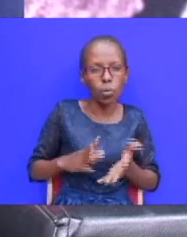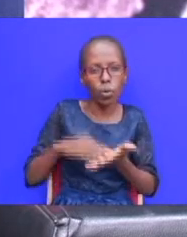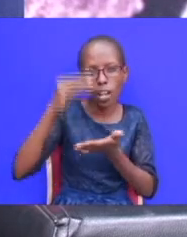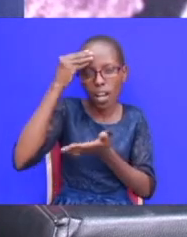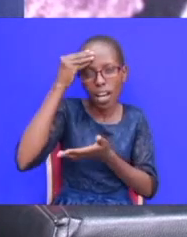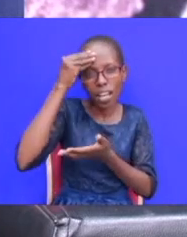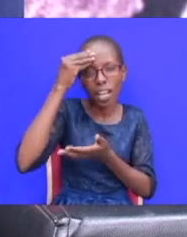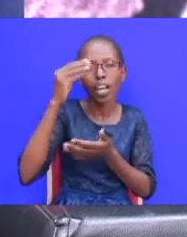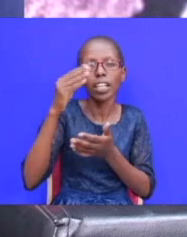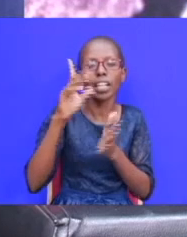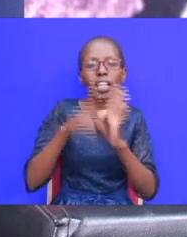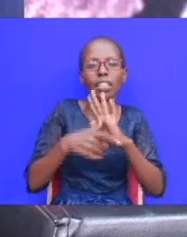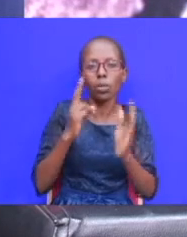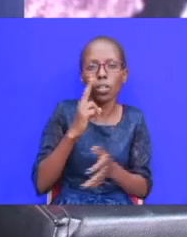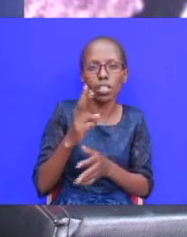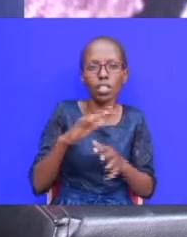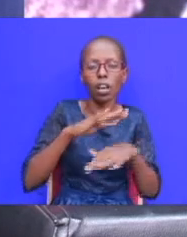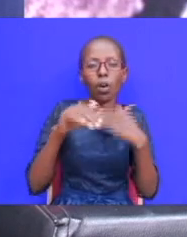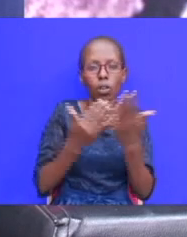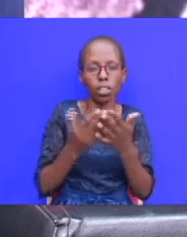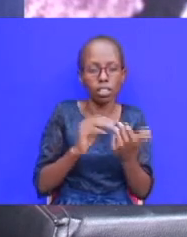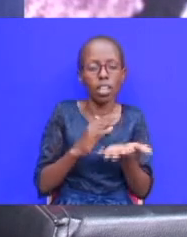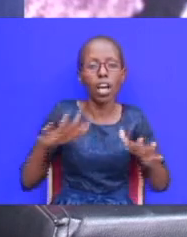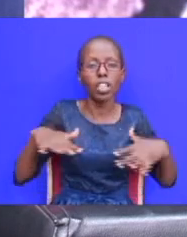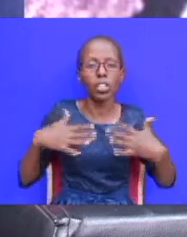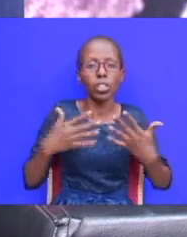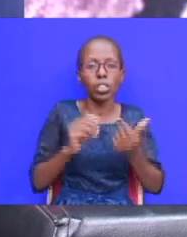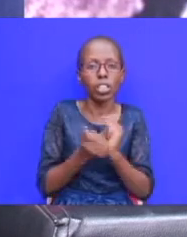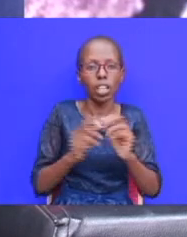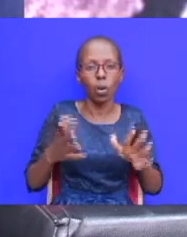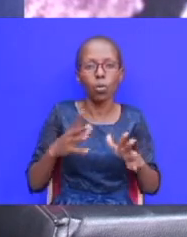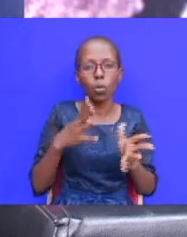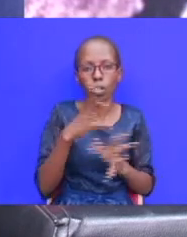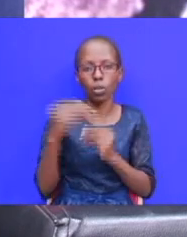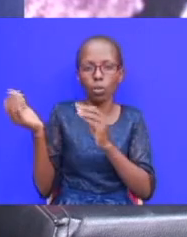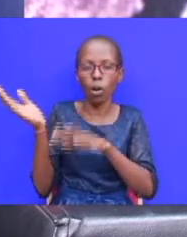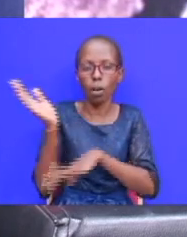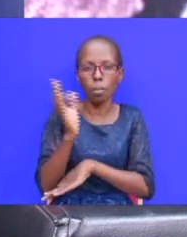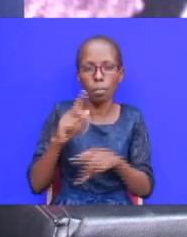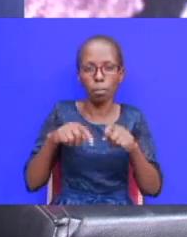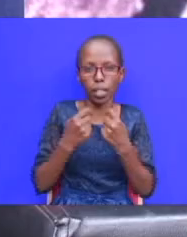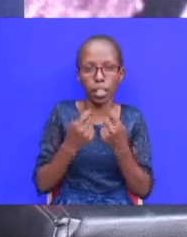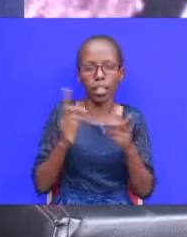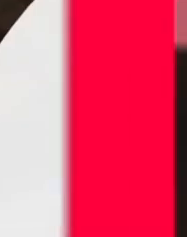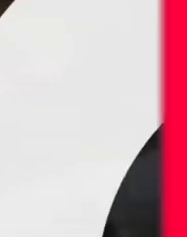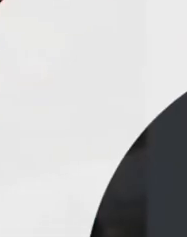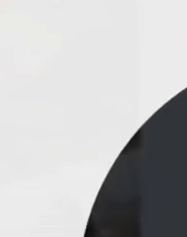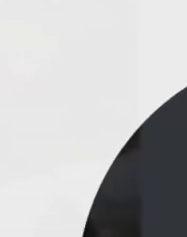later on we will see how this all changes we will go for a short break we shall be right back to continue this